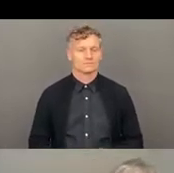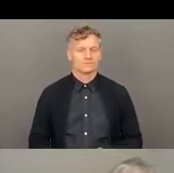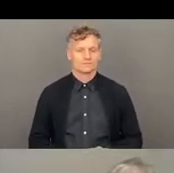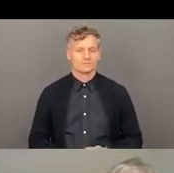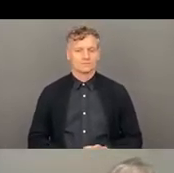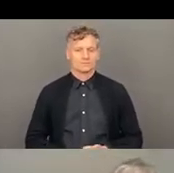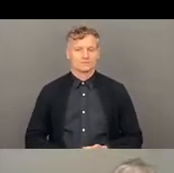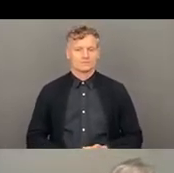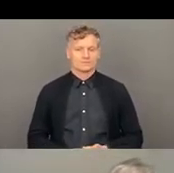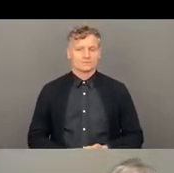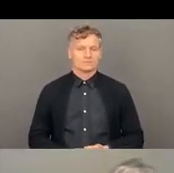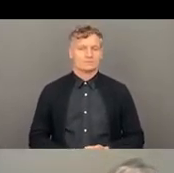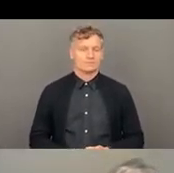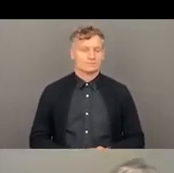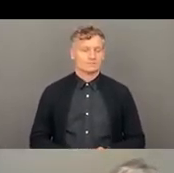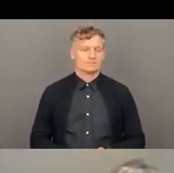Okay.